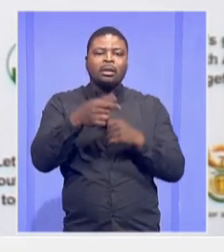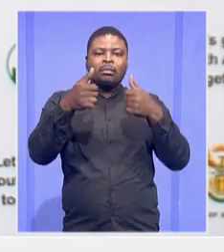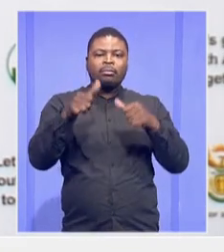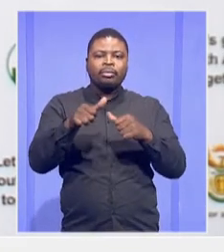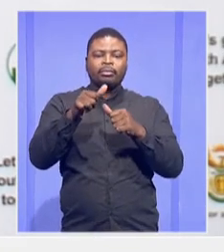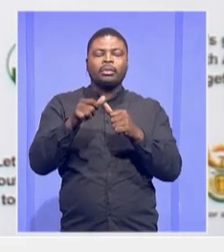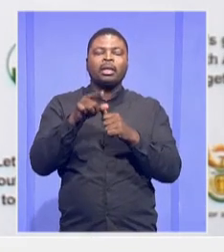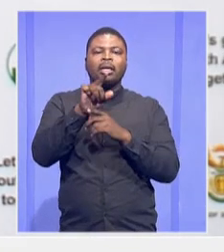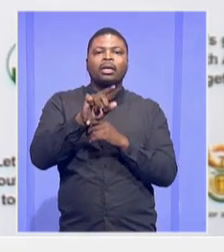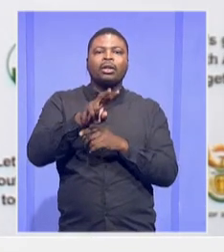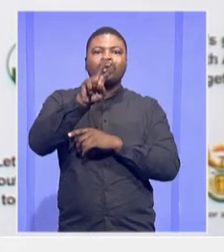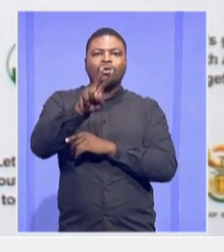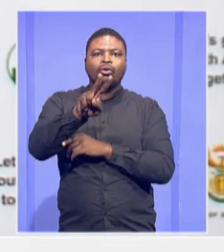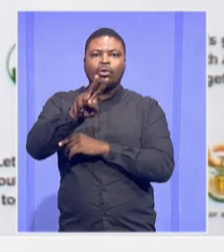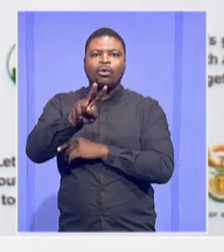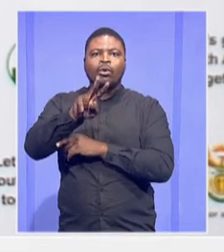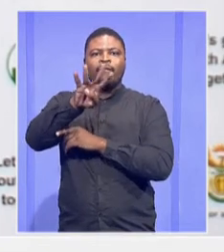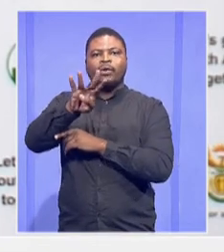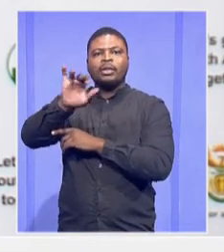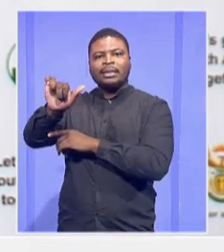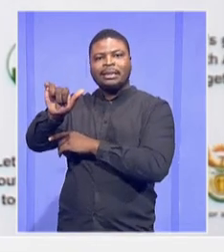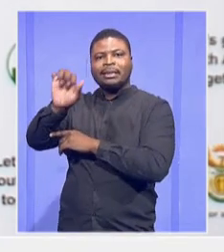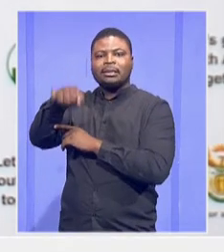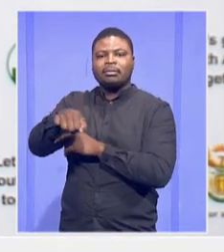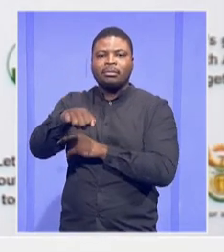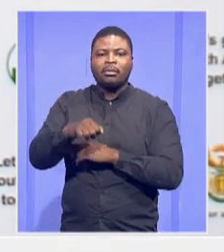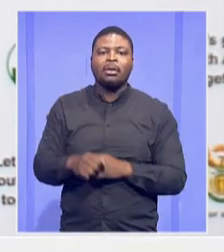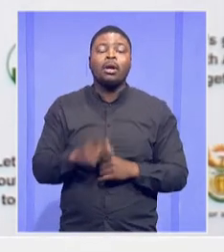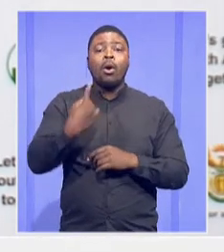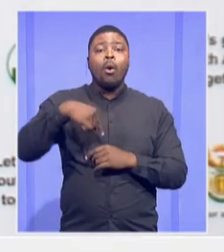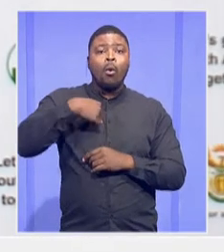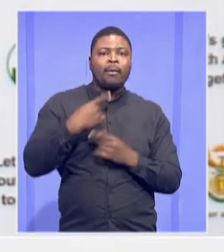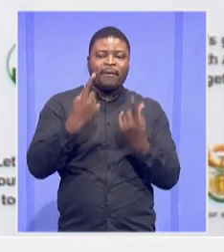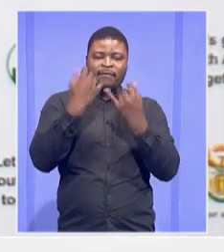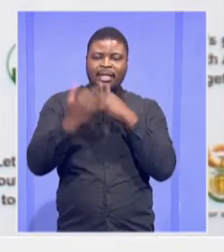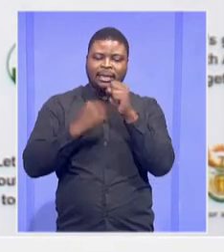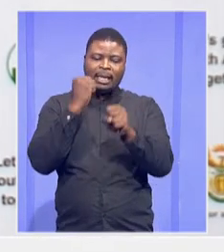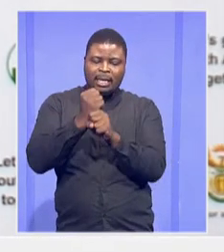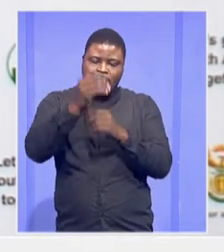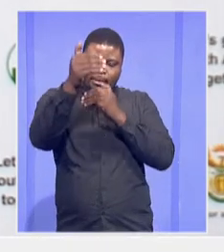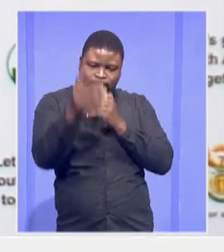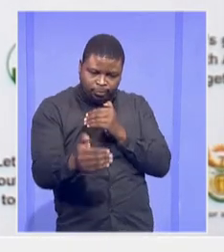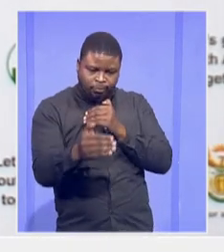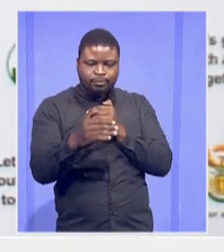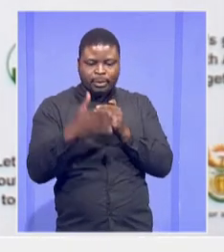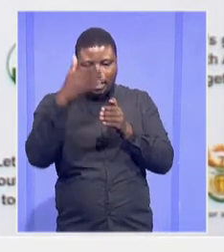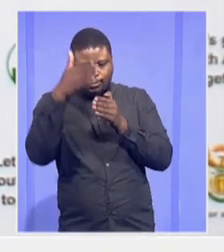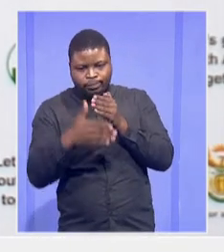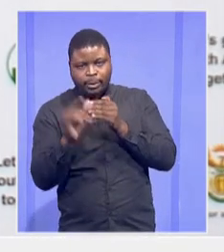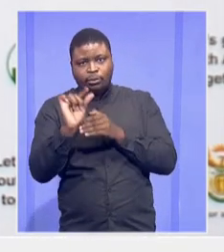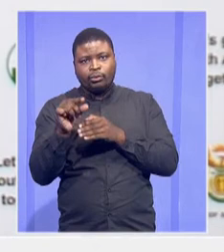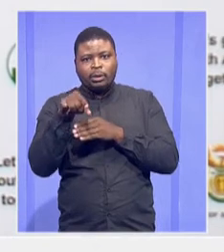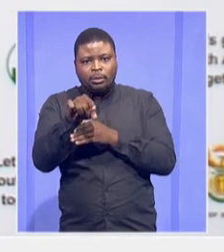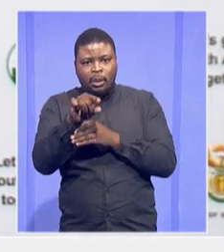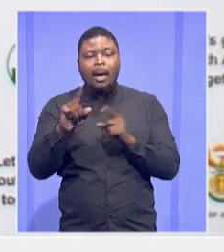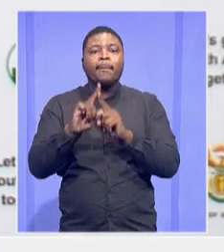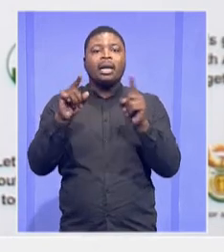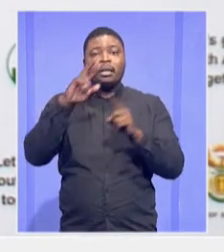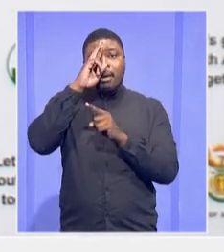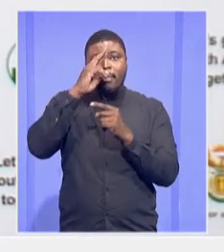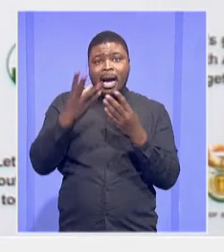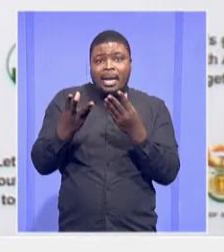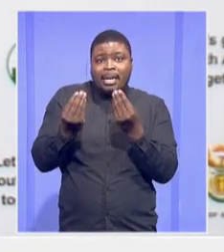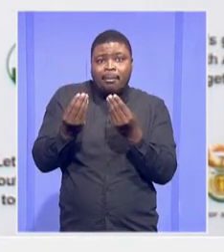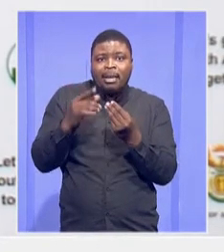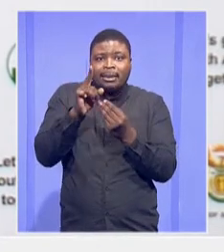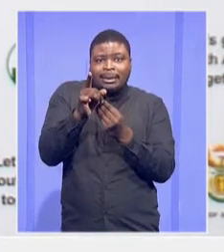I indicate, as we move towards the end of the financial year, year-end closure, these figures keep changing. I received